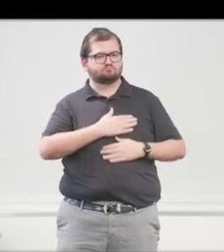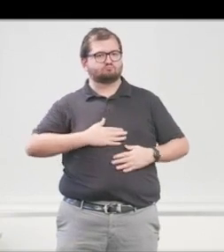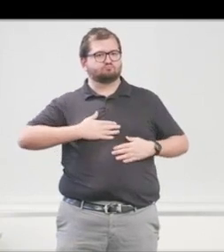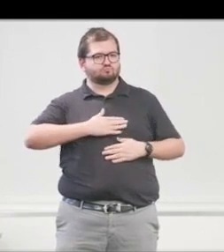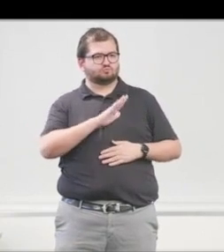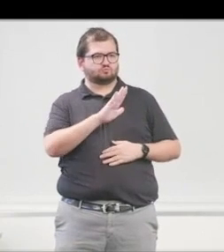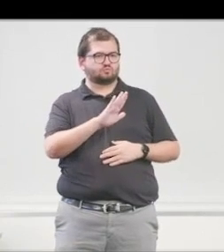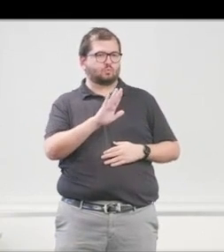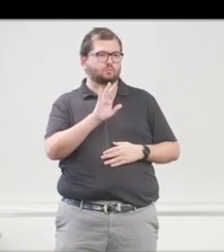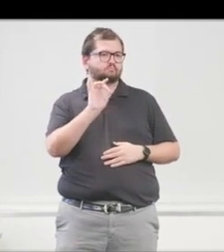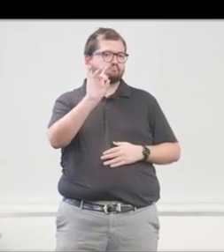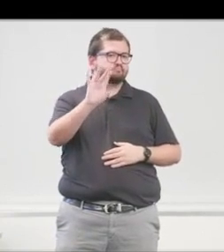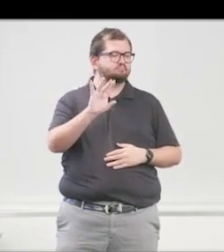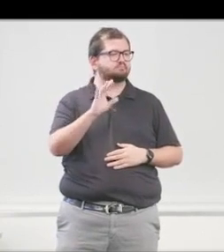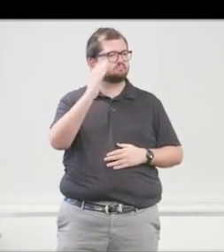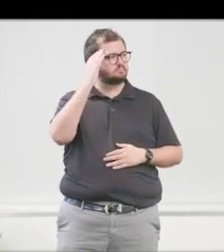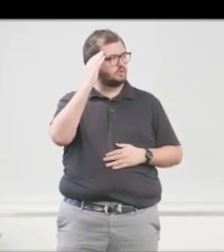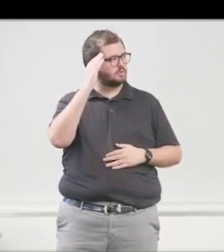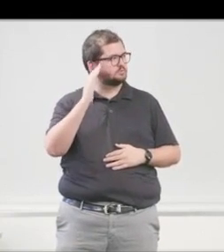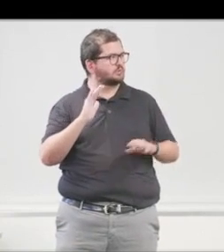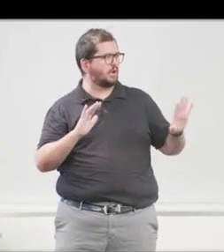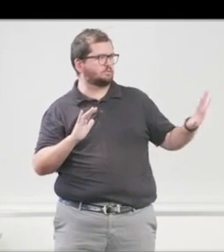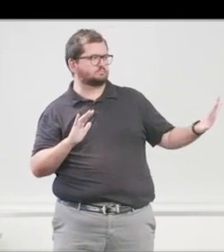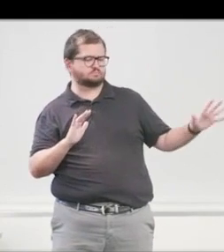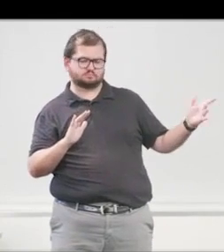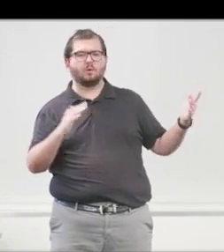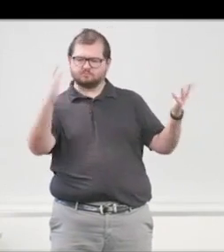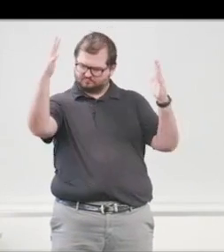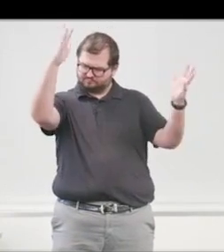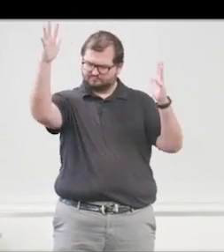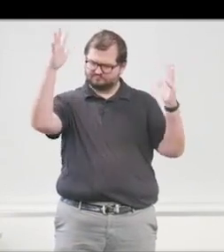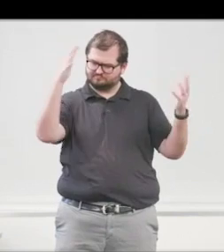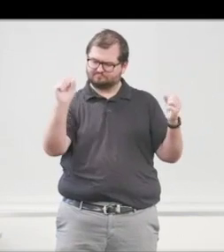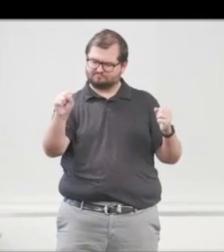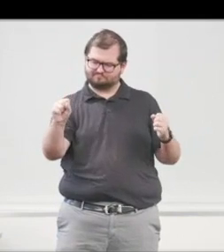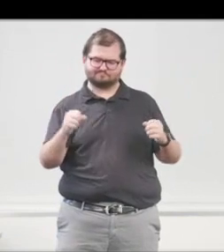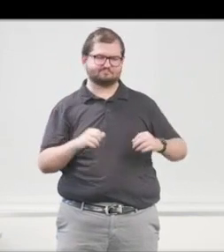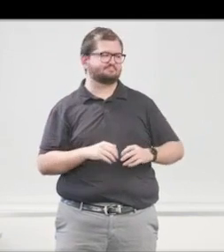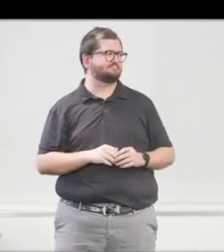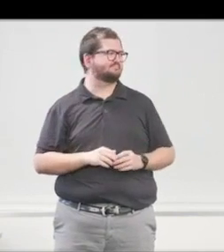knowledge. Thank you. All right, hold on, you guys. Hold on. Give them a big hand. Thank you.